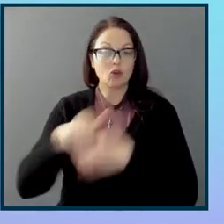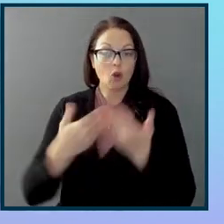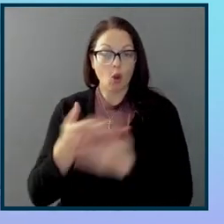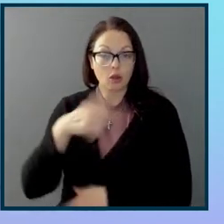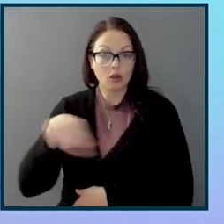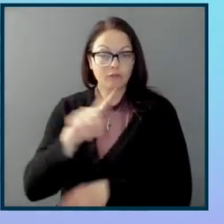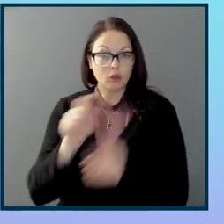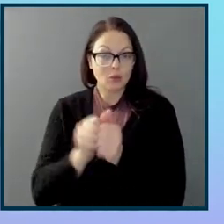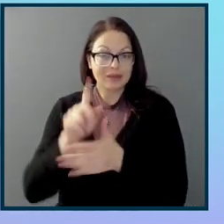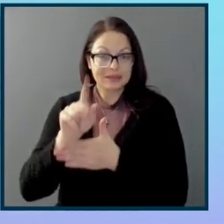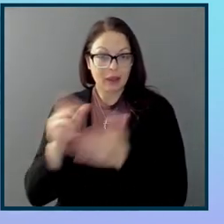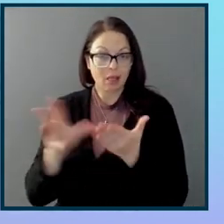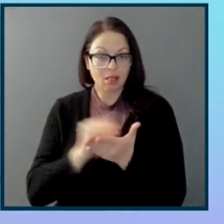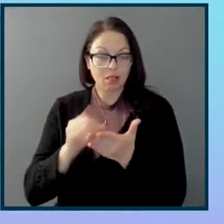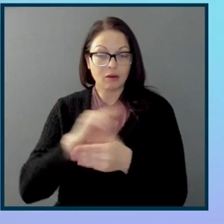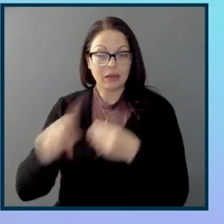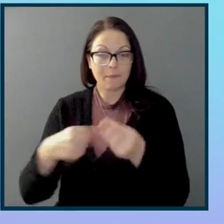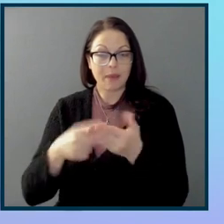learning accessibility and spreading the word.